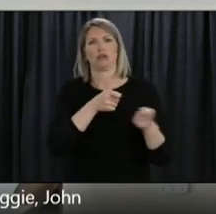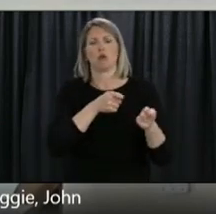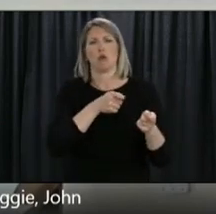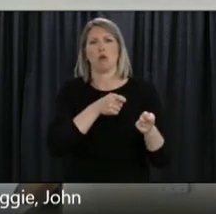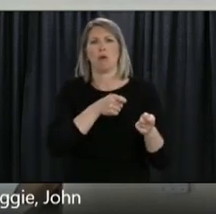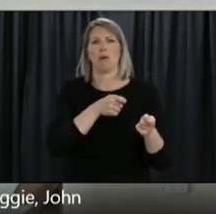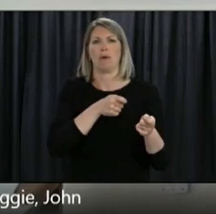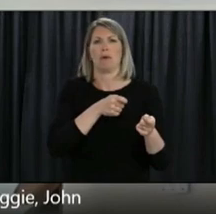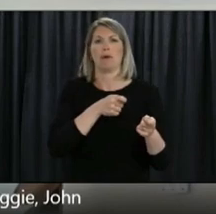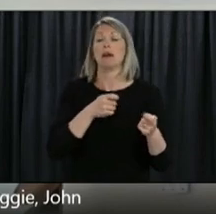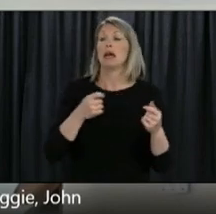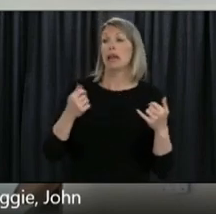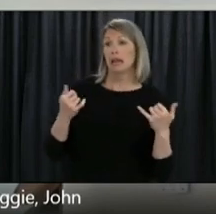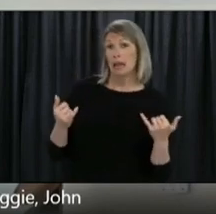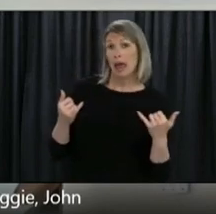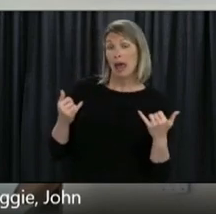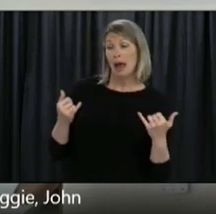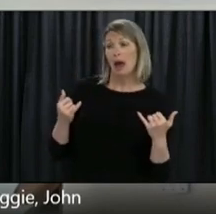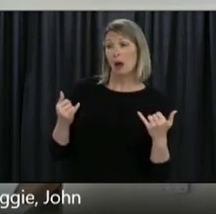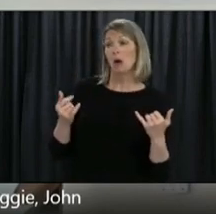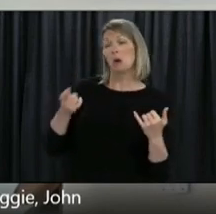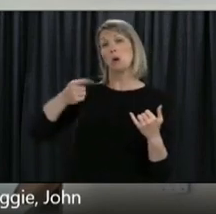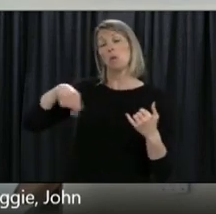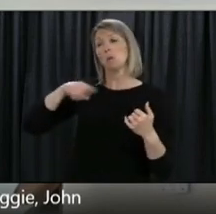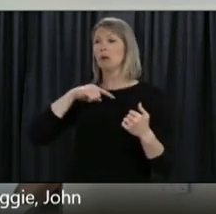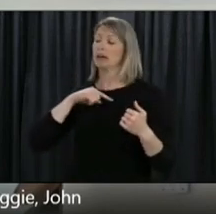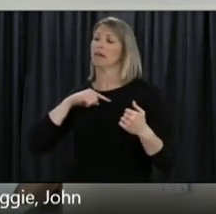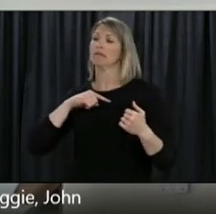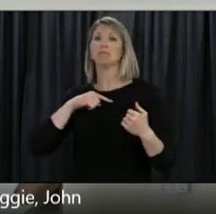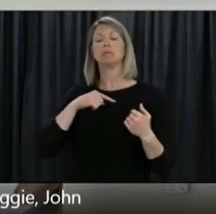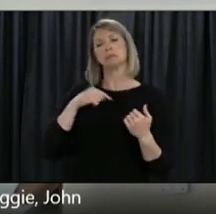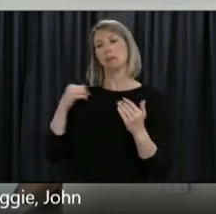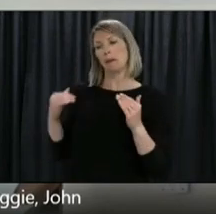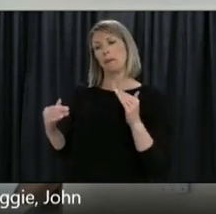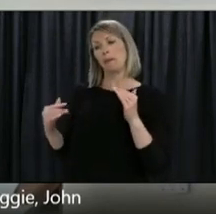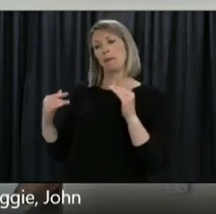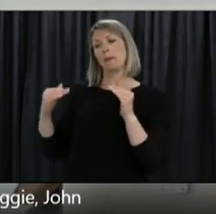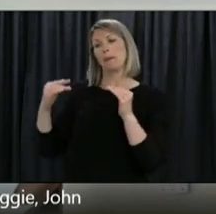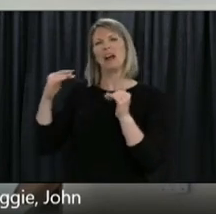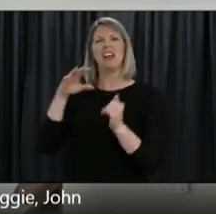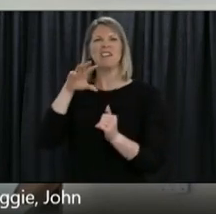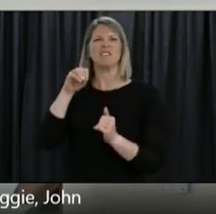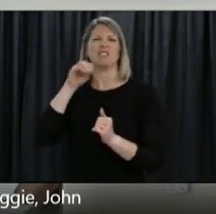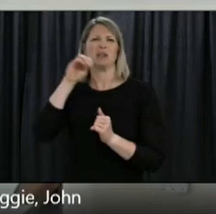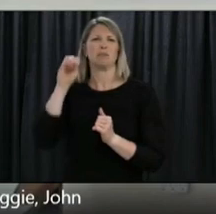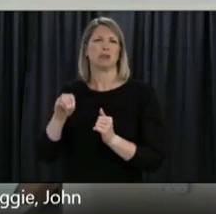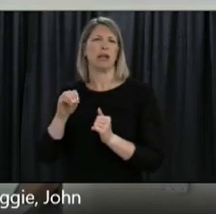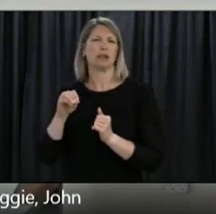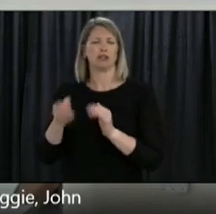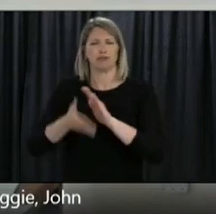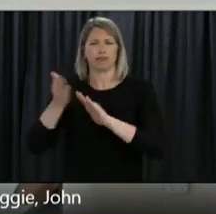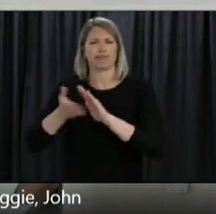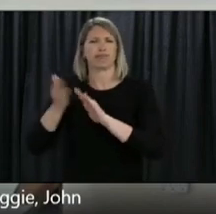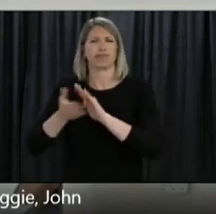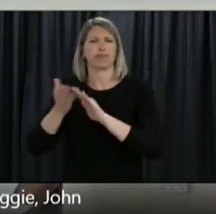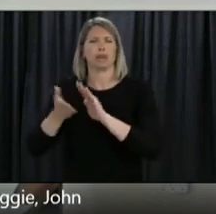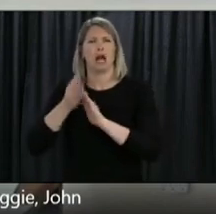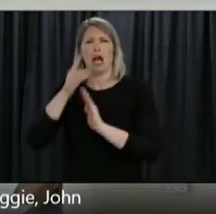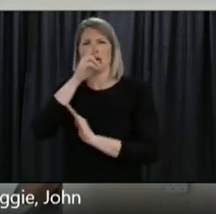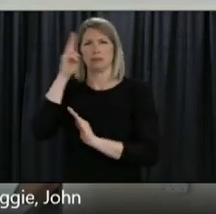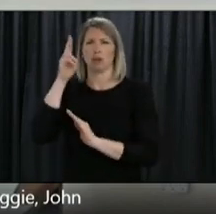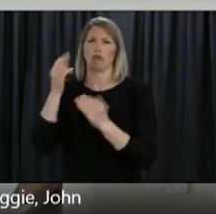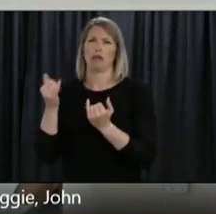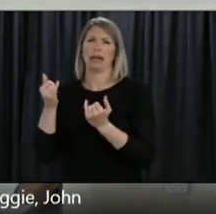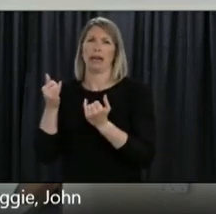levels that we saw this time last year and certainly we'll get to that landmark without any difficulty, I think across the system